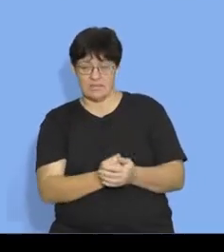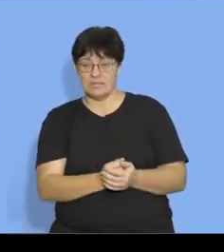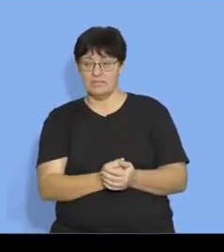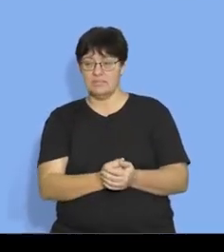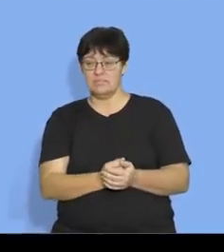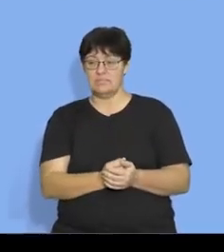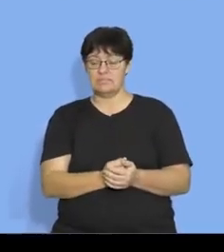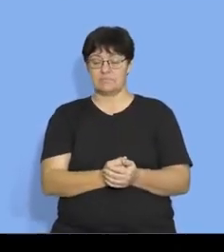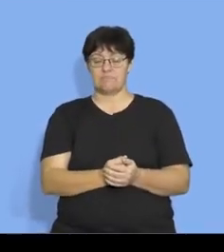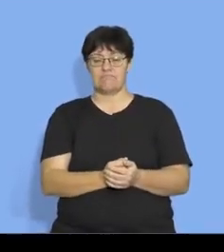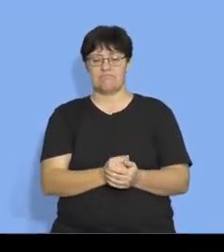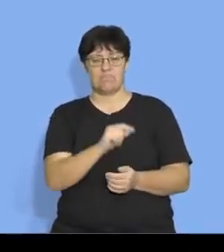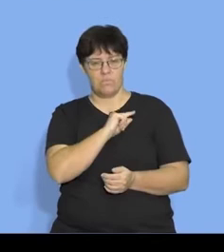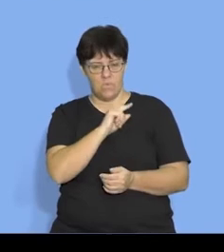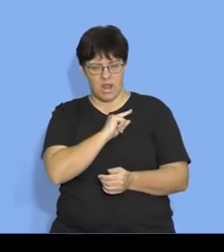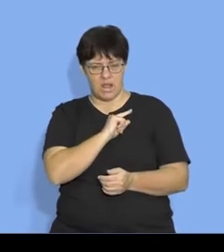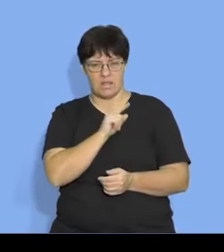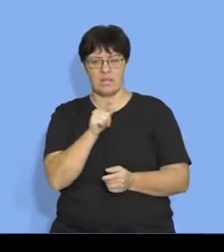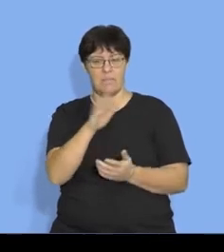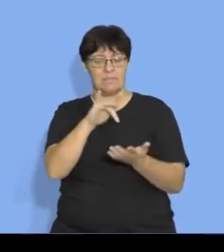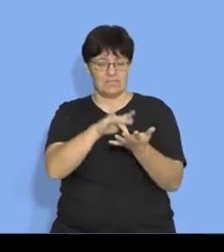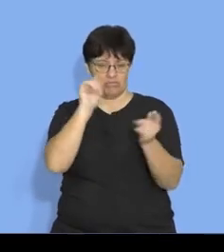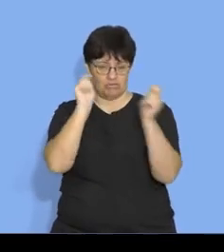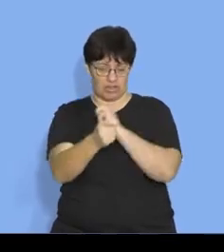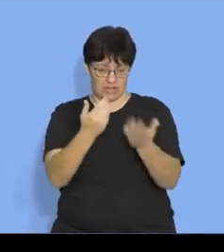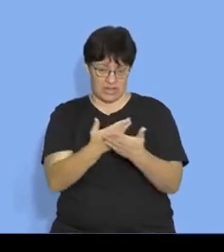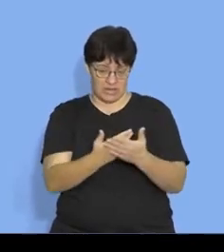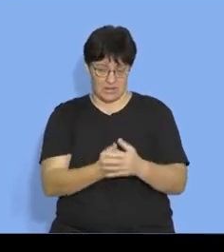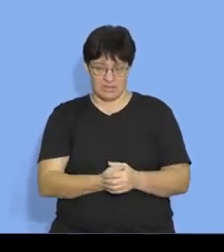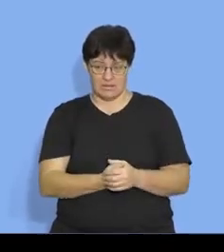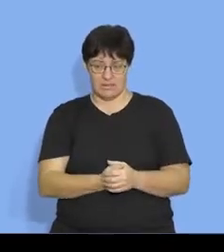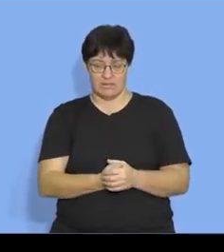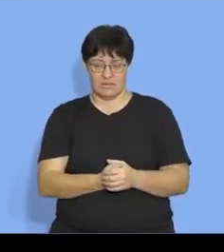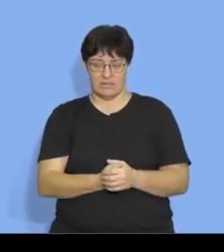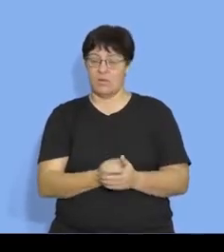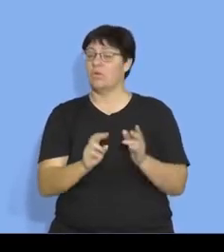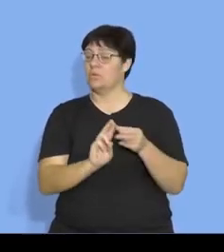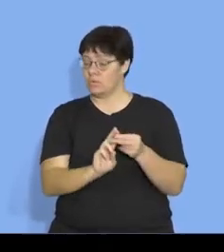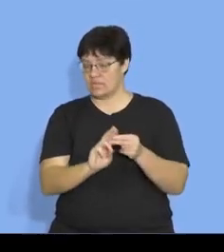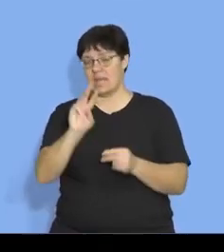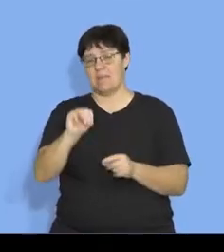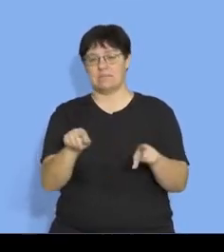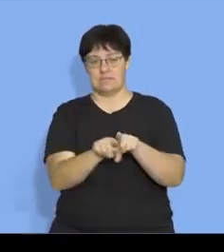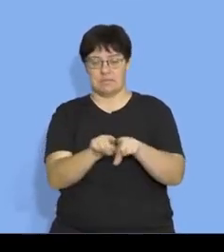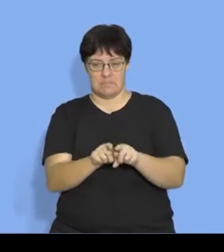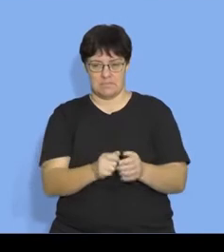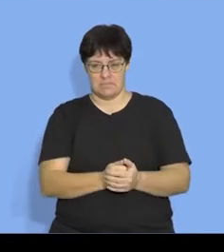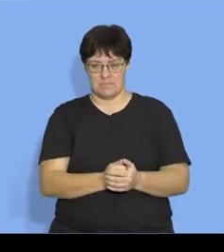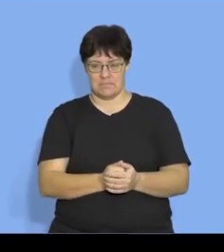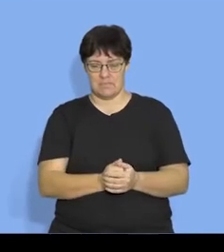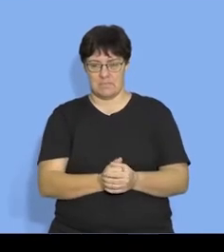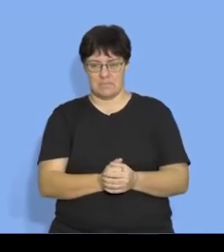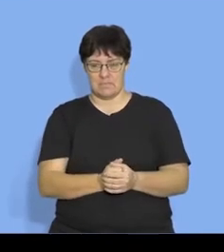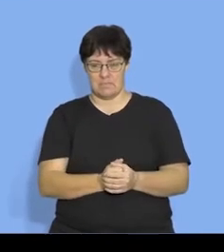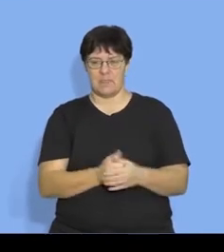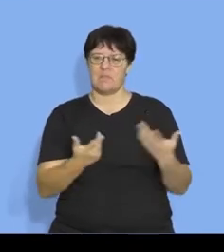look at that again this is because we can change position and its unit is also meters